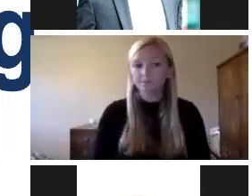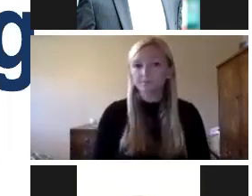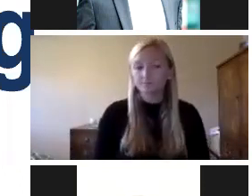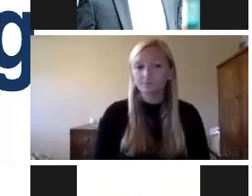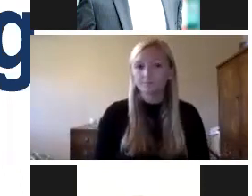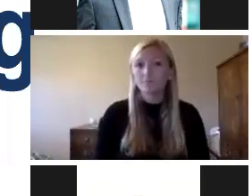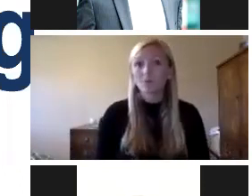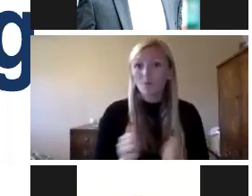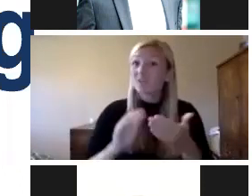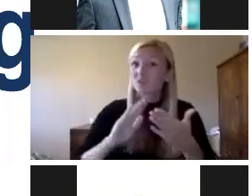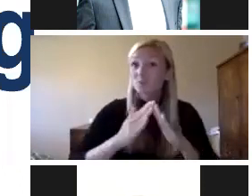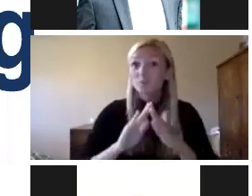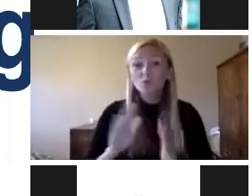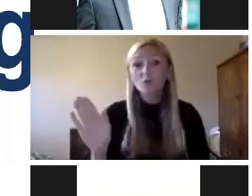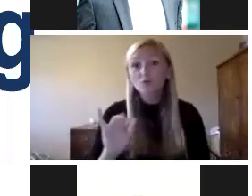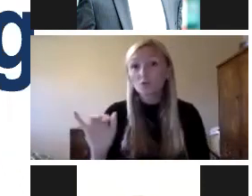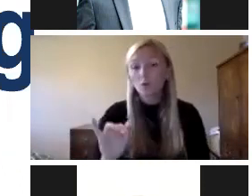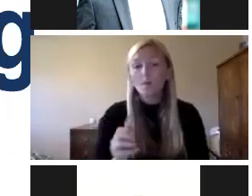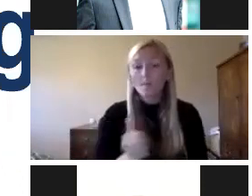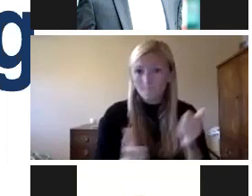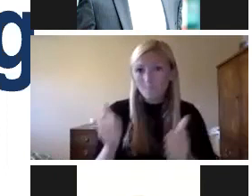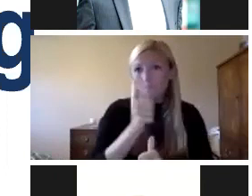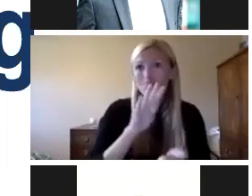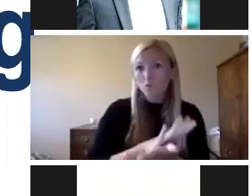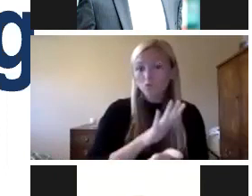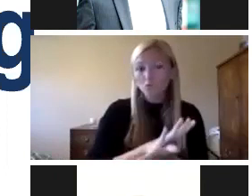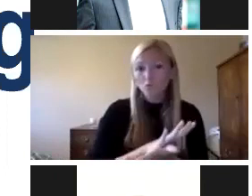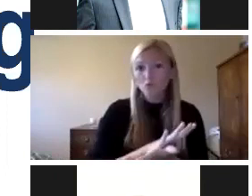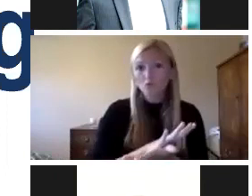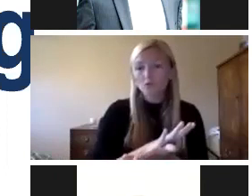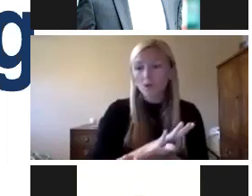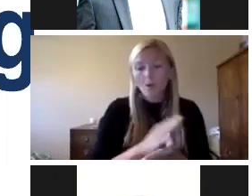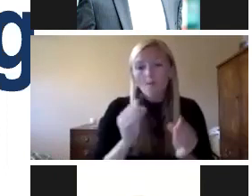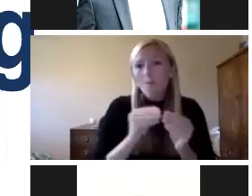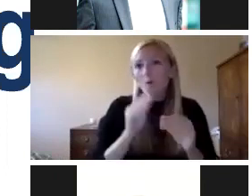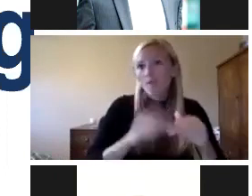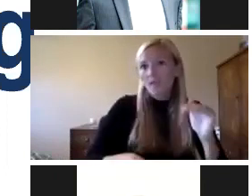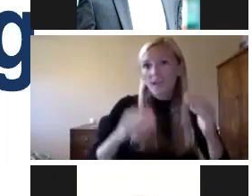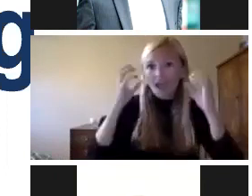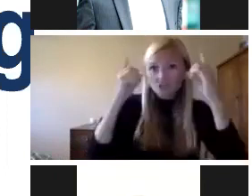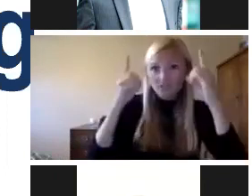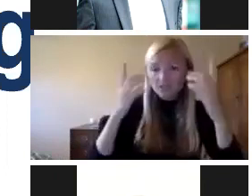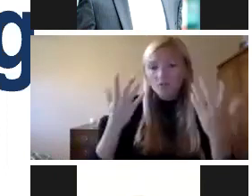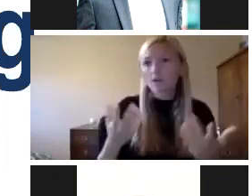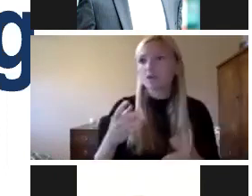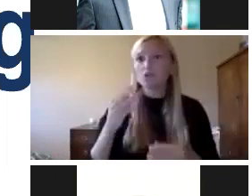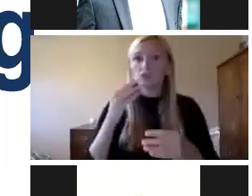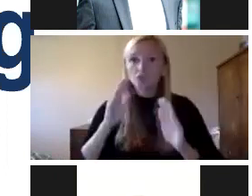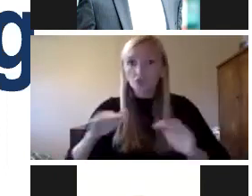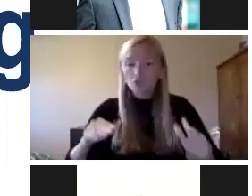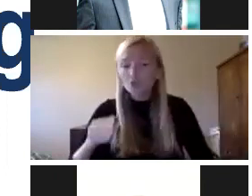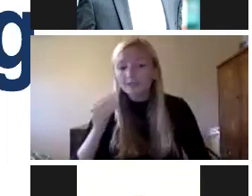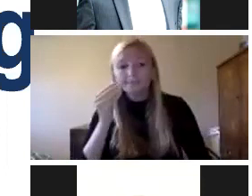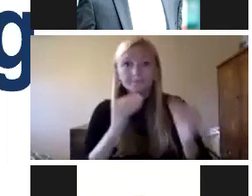of community, because most of our schools are more than just places of education. They're places where children eat. They're places where children